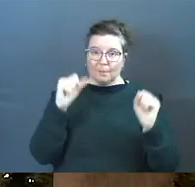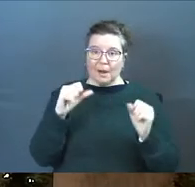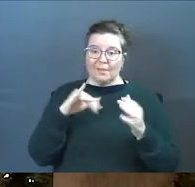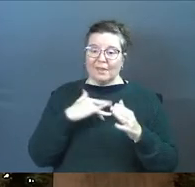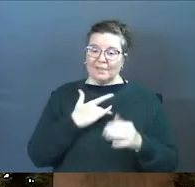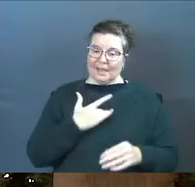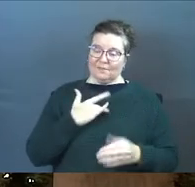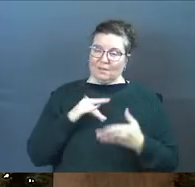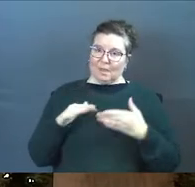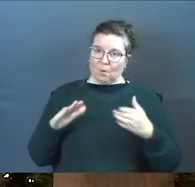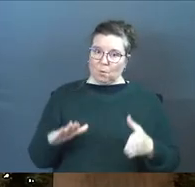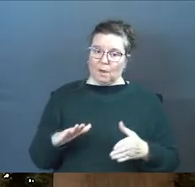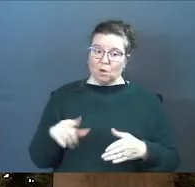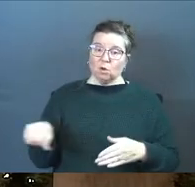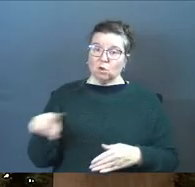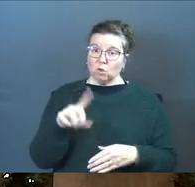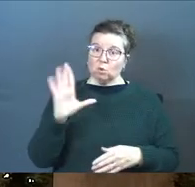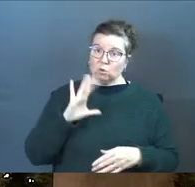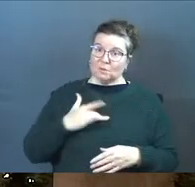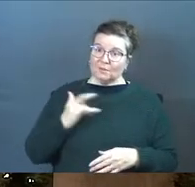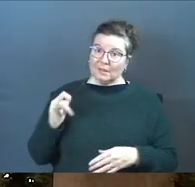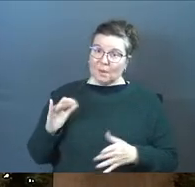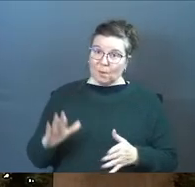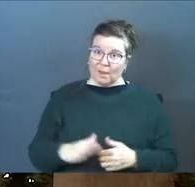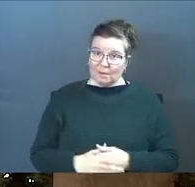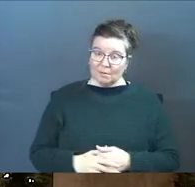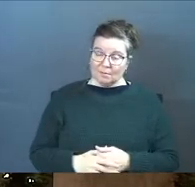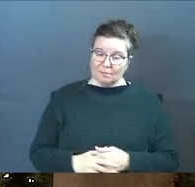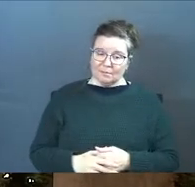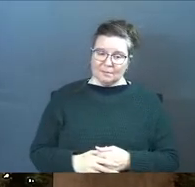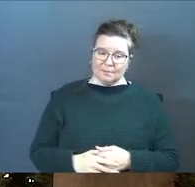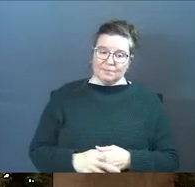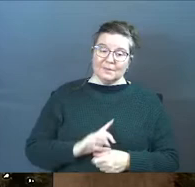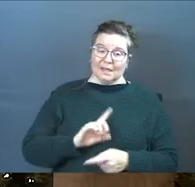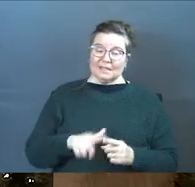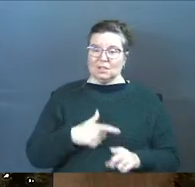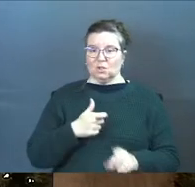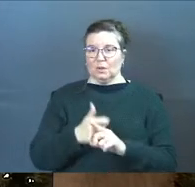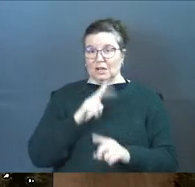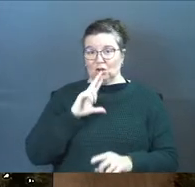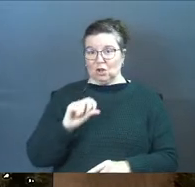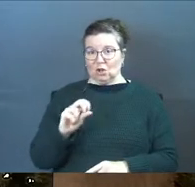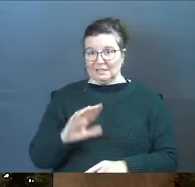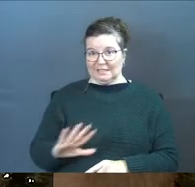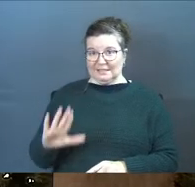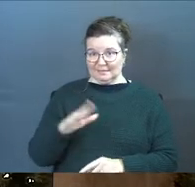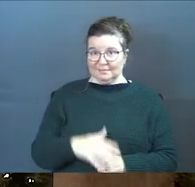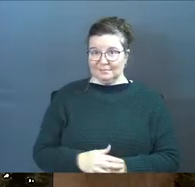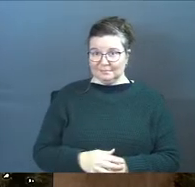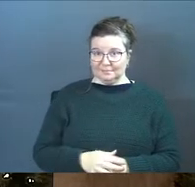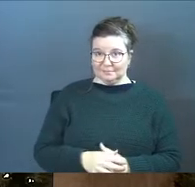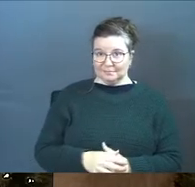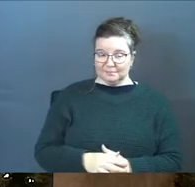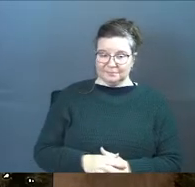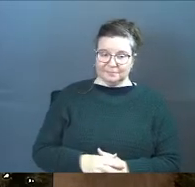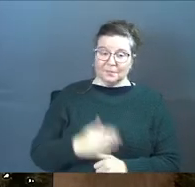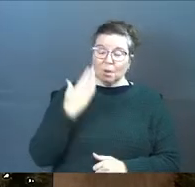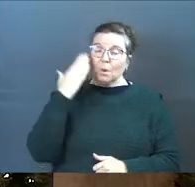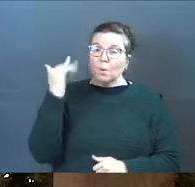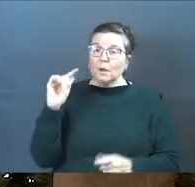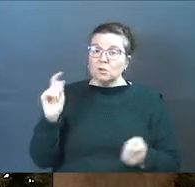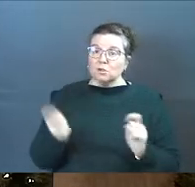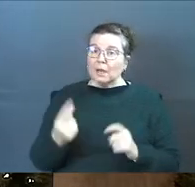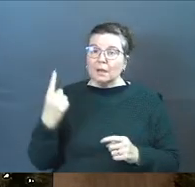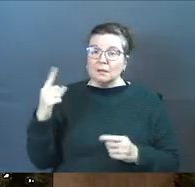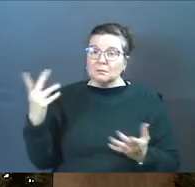that they feel that way. You used to feel that way until you hit your 30s. You know why it